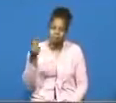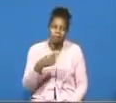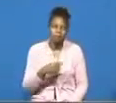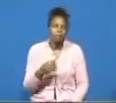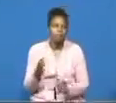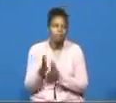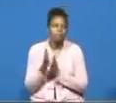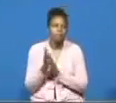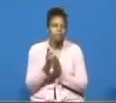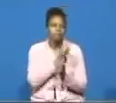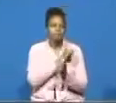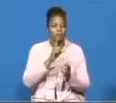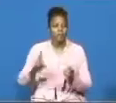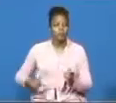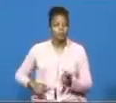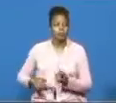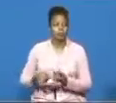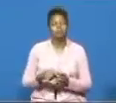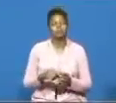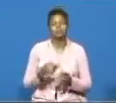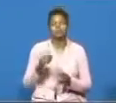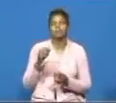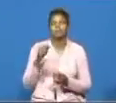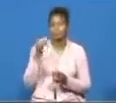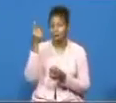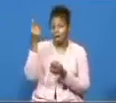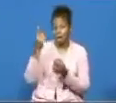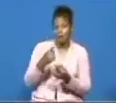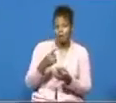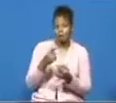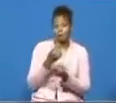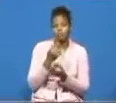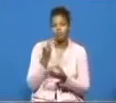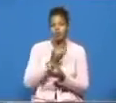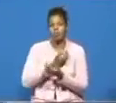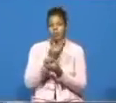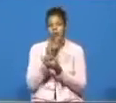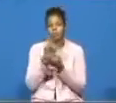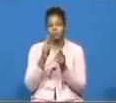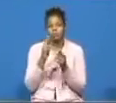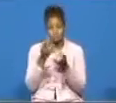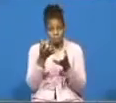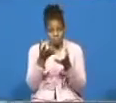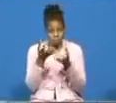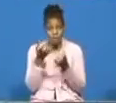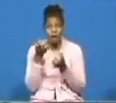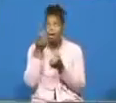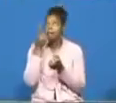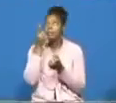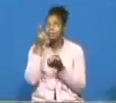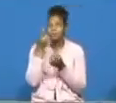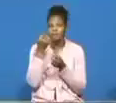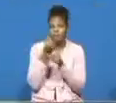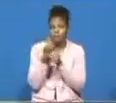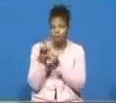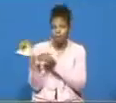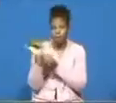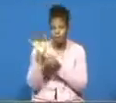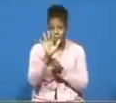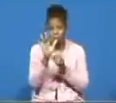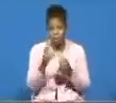lord he comes to our rescue don't you want him to do that work in your life tonight